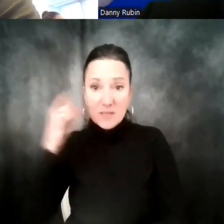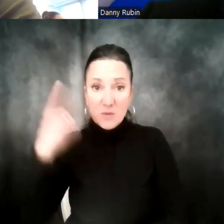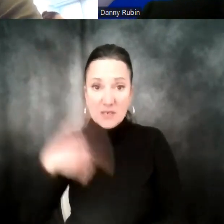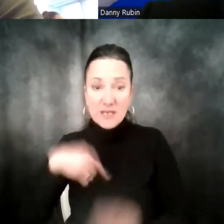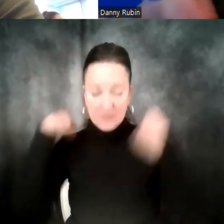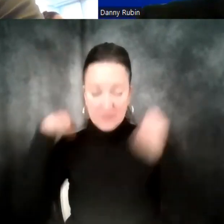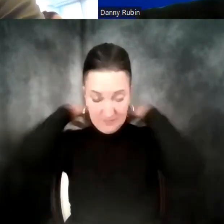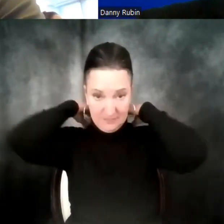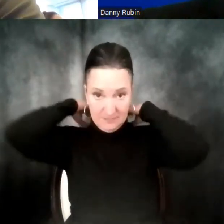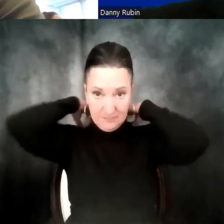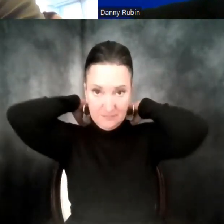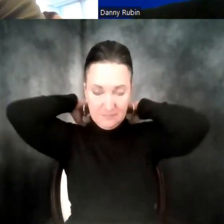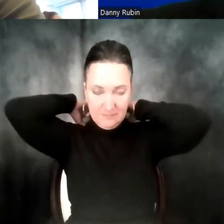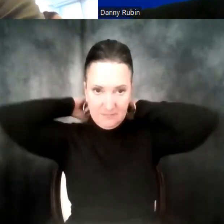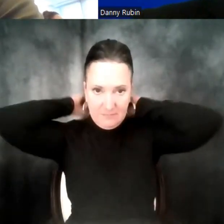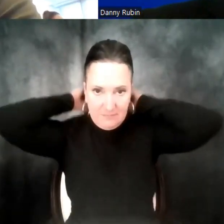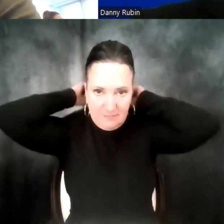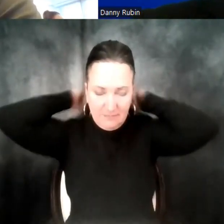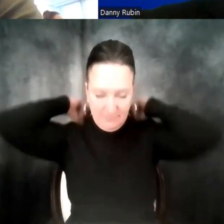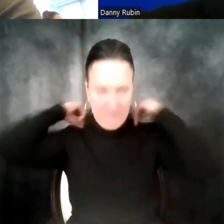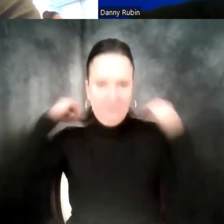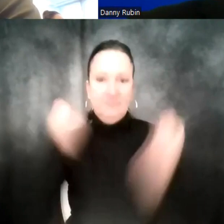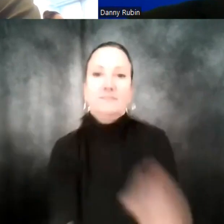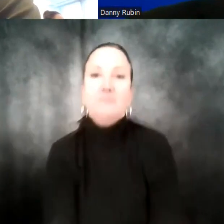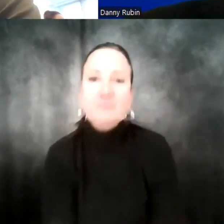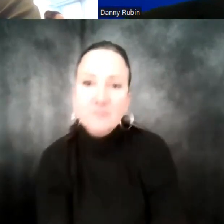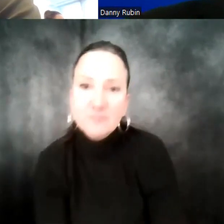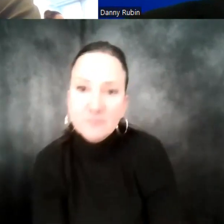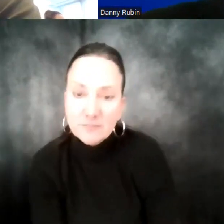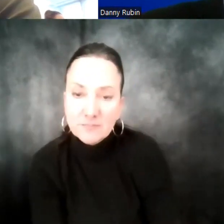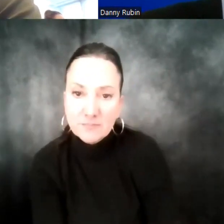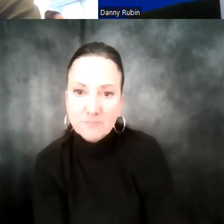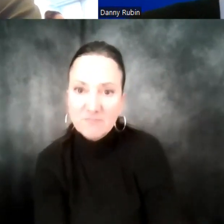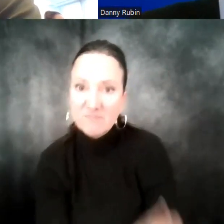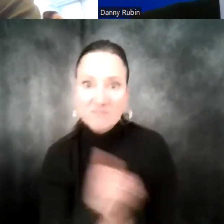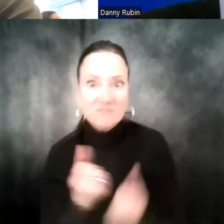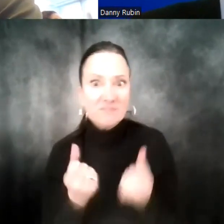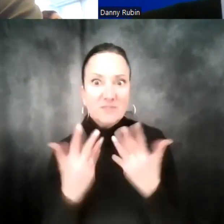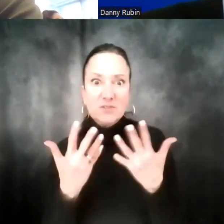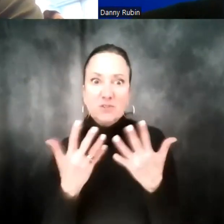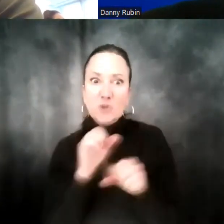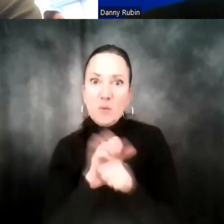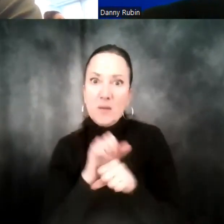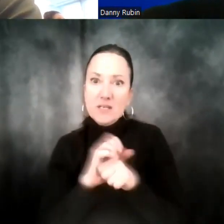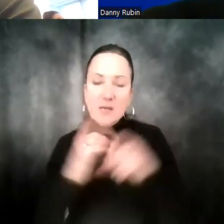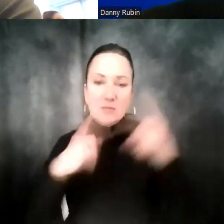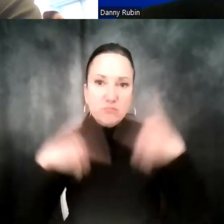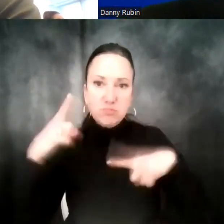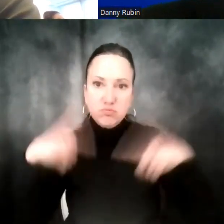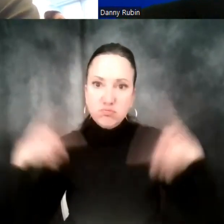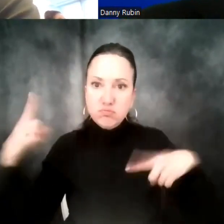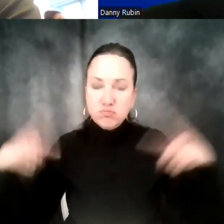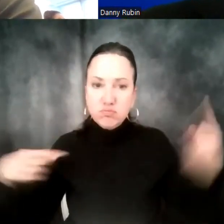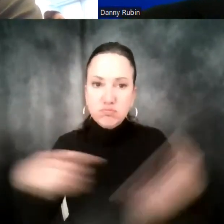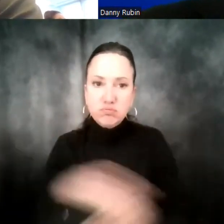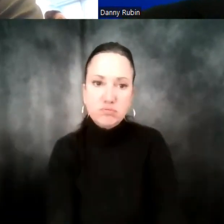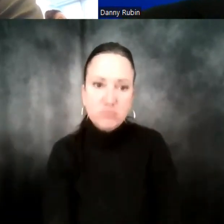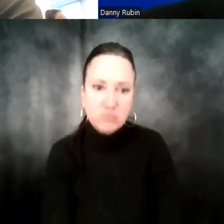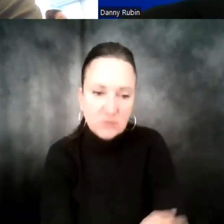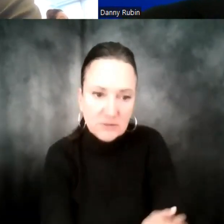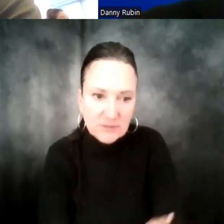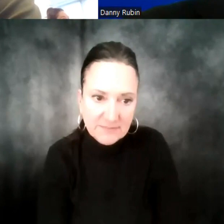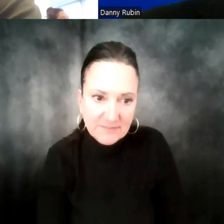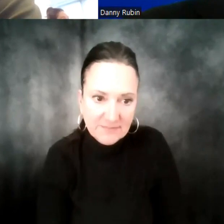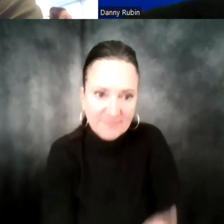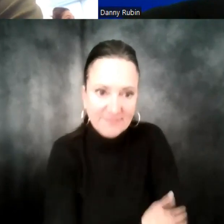Anybody who would like to work for this company? And there's so many different jobs. This is just one of them. And I think Michael's giving us